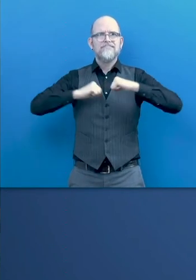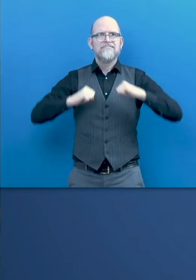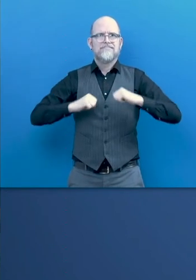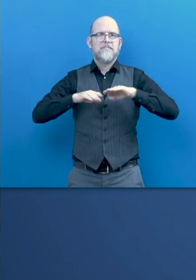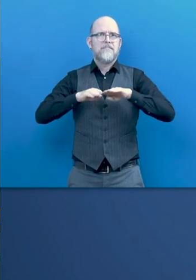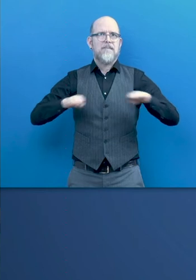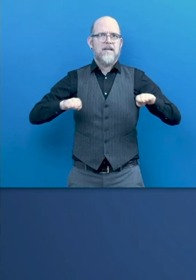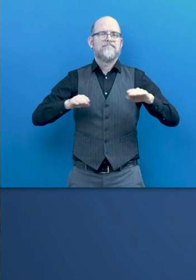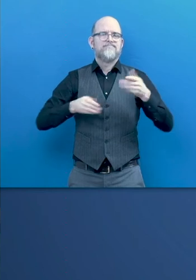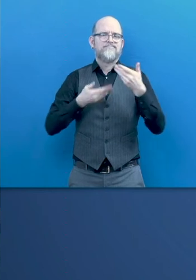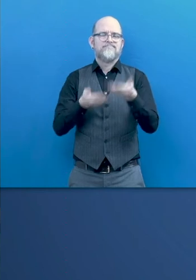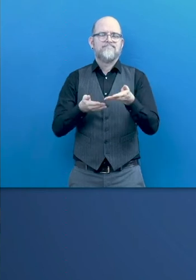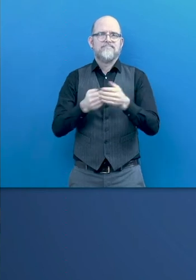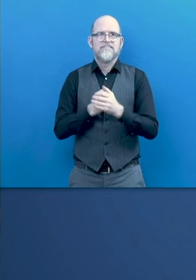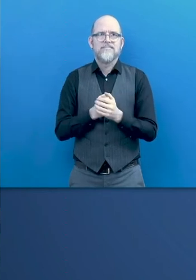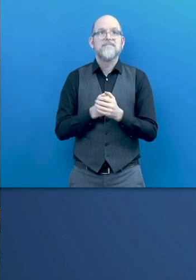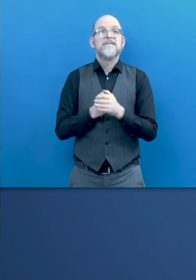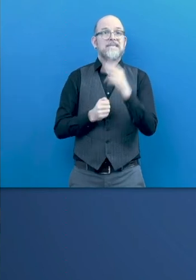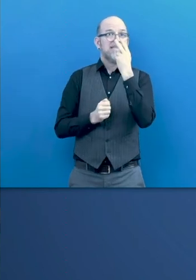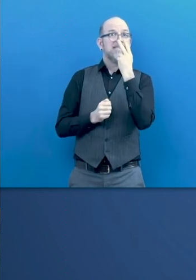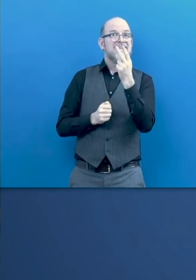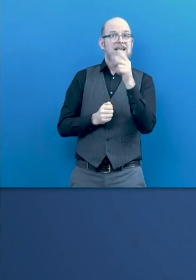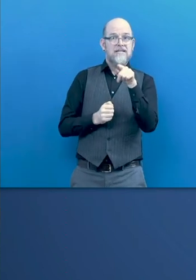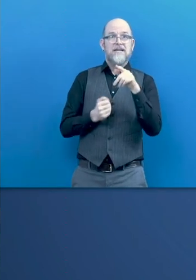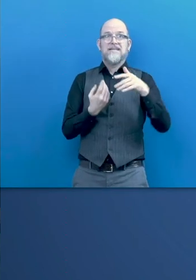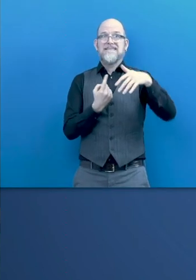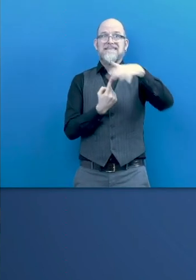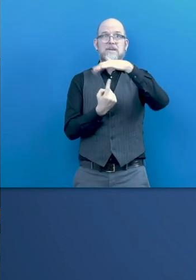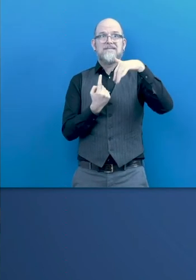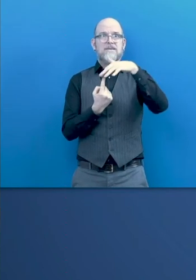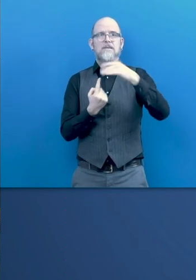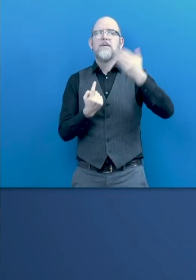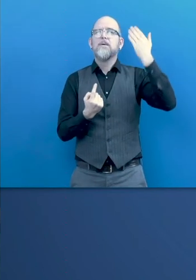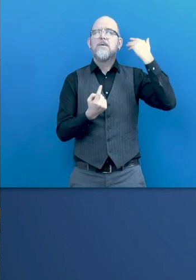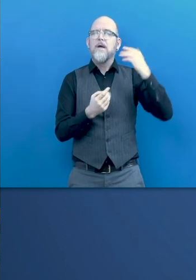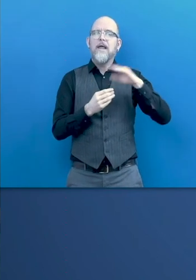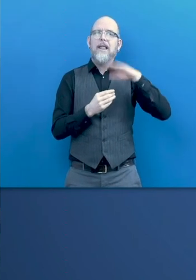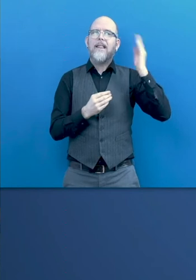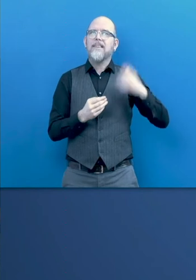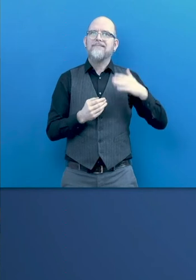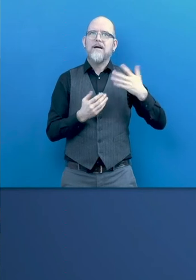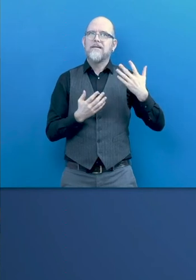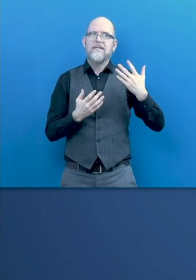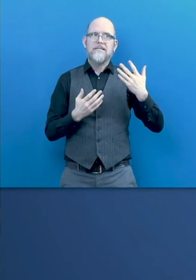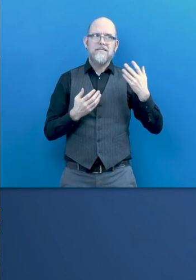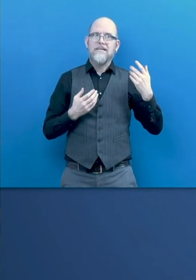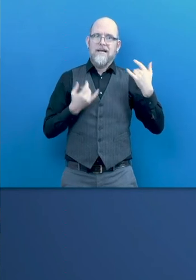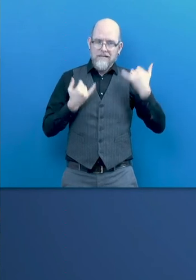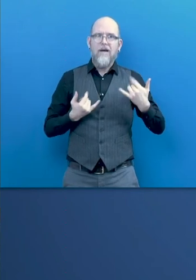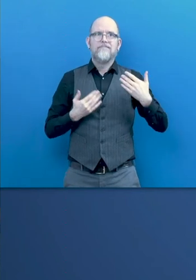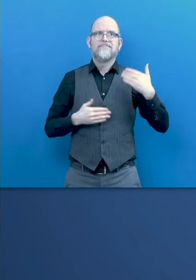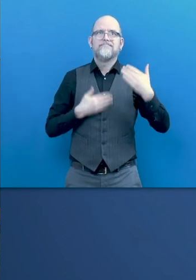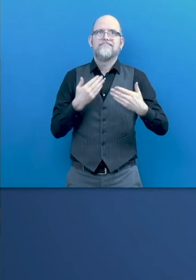With, well, I'm president in the, in the recent history of, of Europe, under